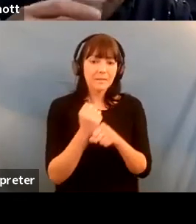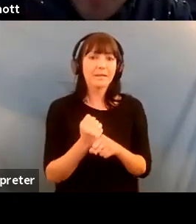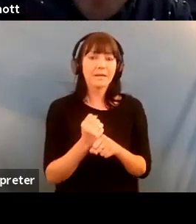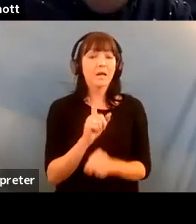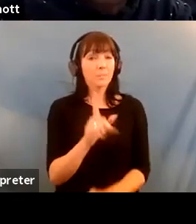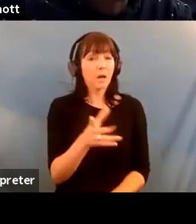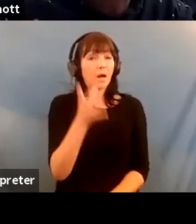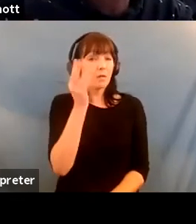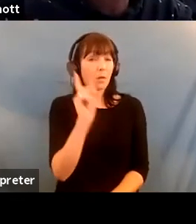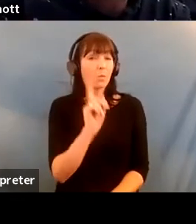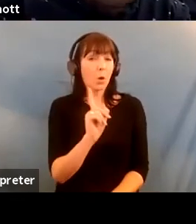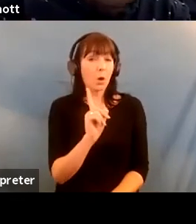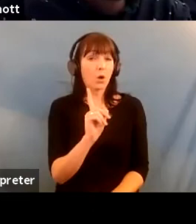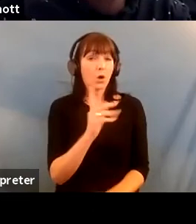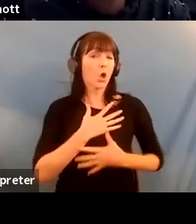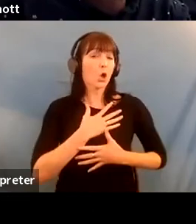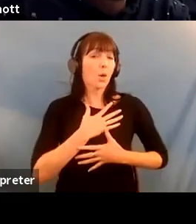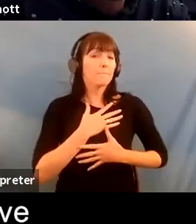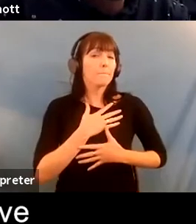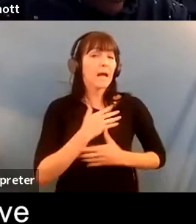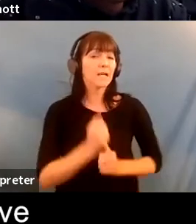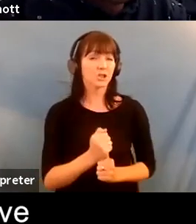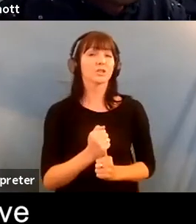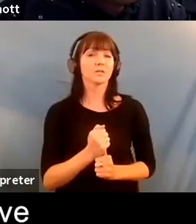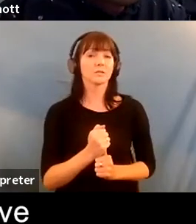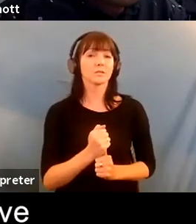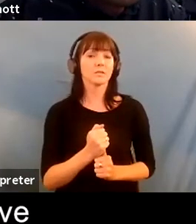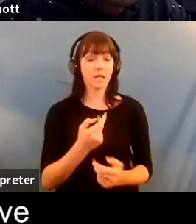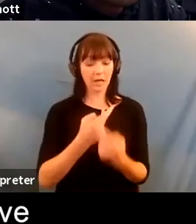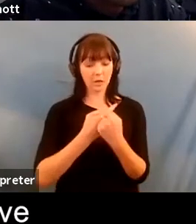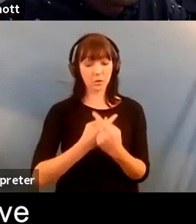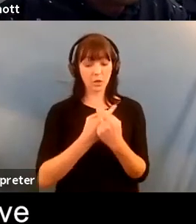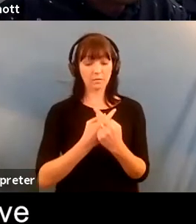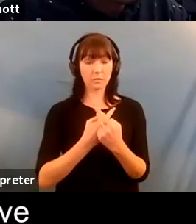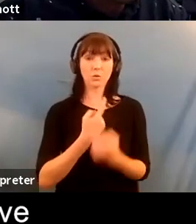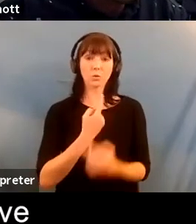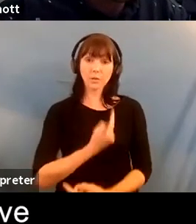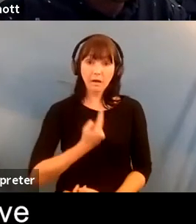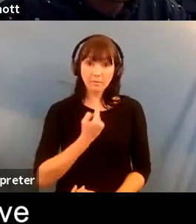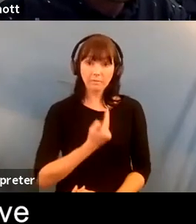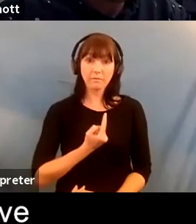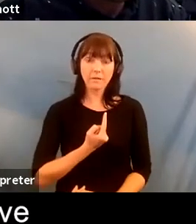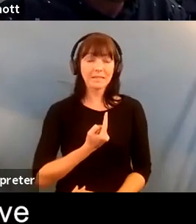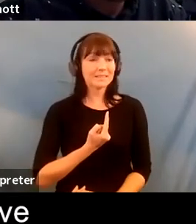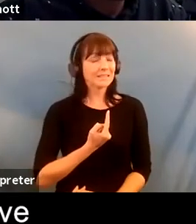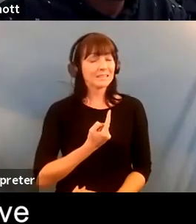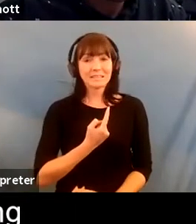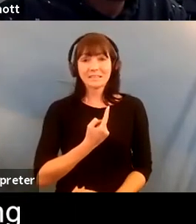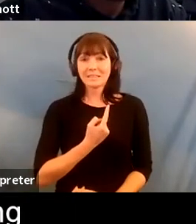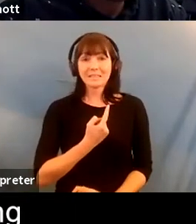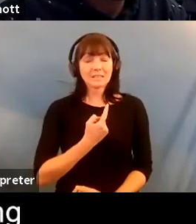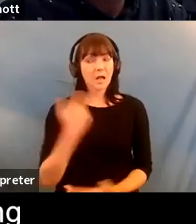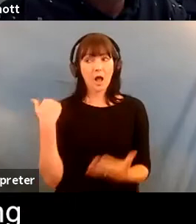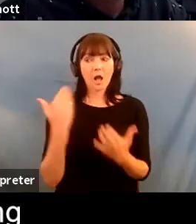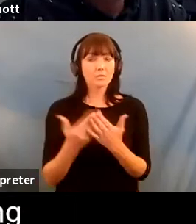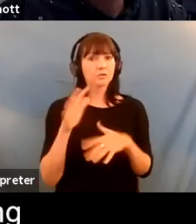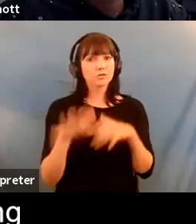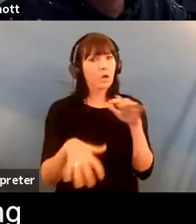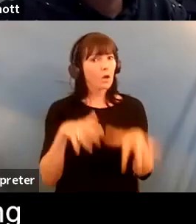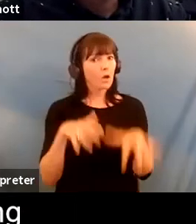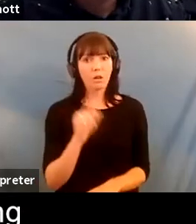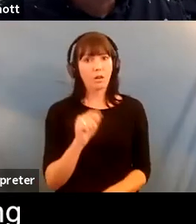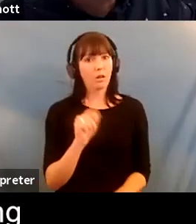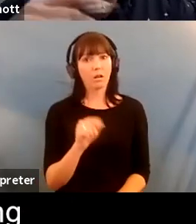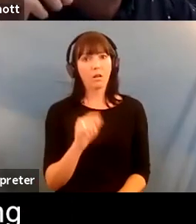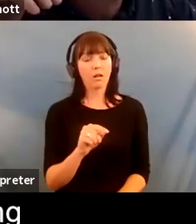and i'm being compassionate to yourself which is something i've always struggled with and i think in these times it's about not